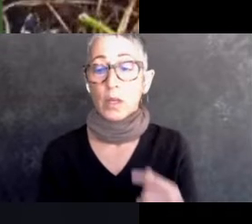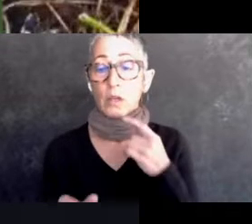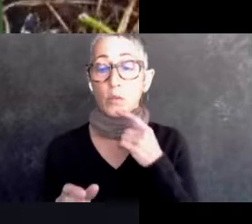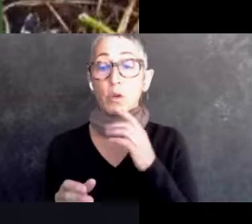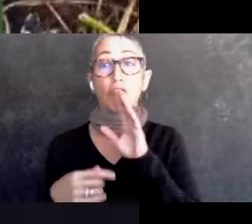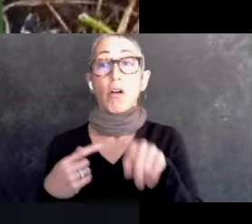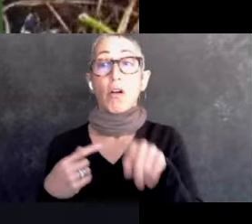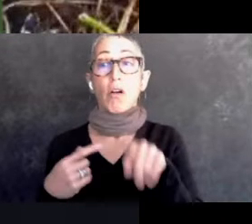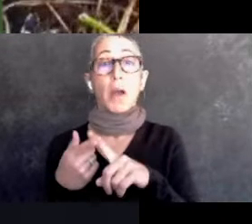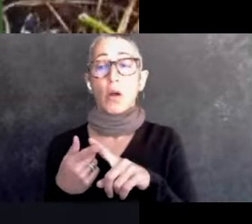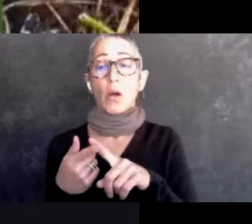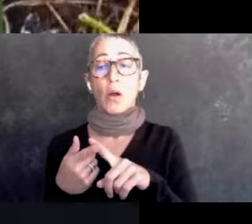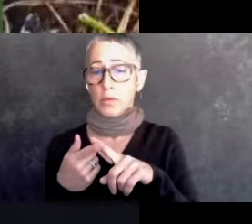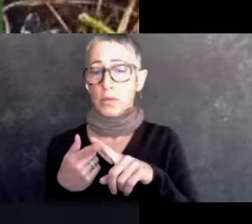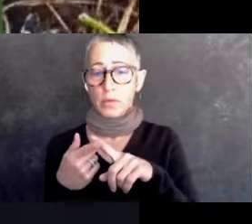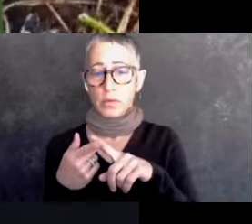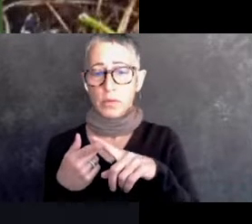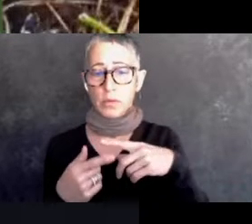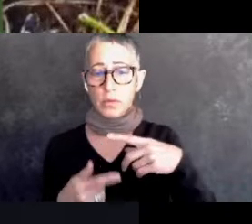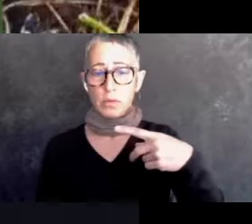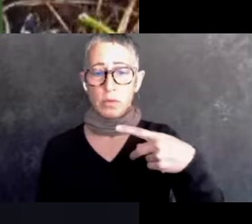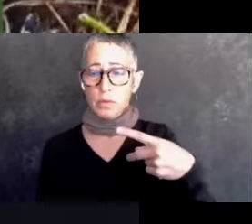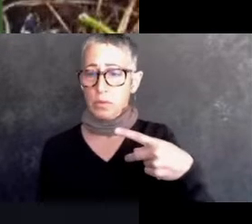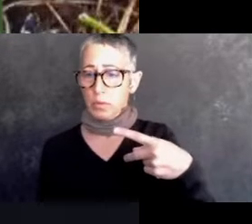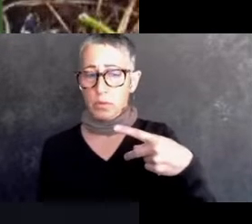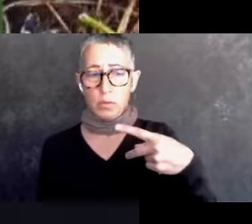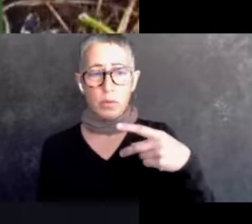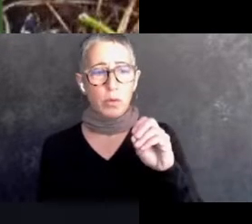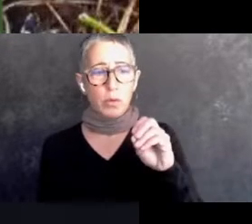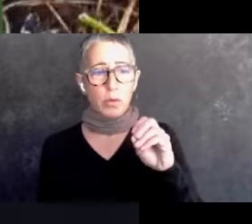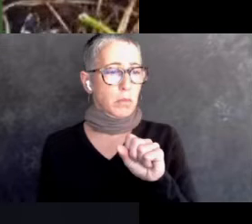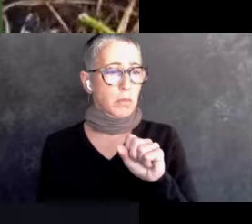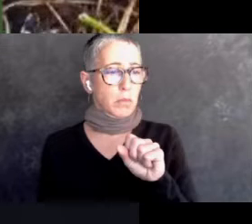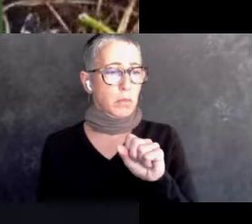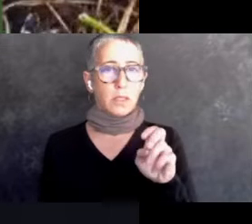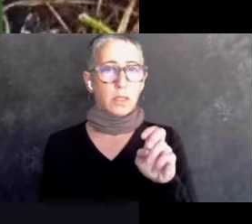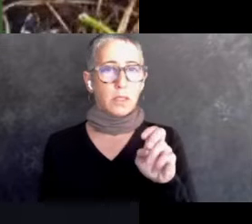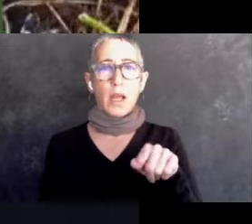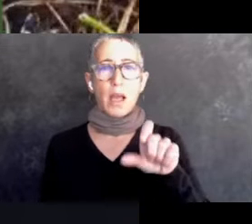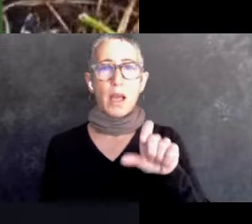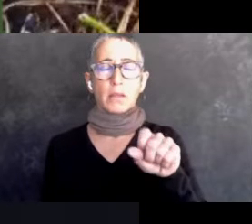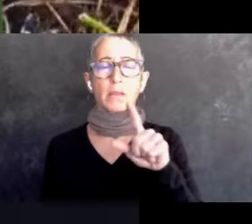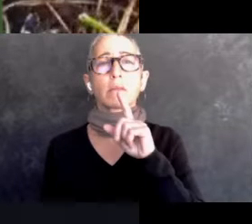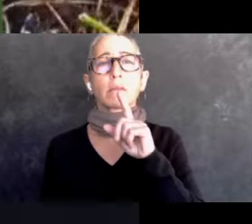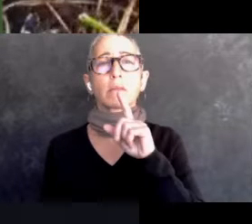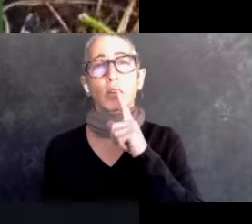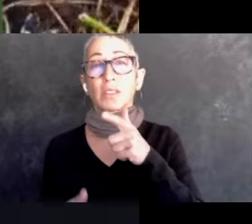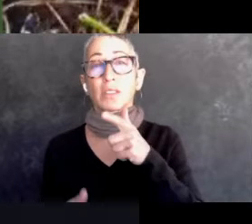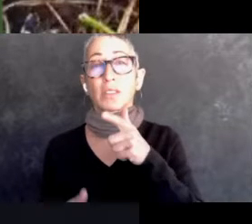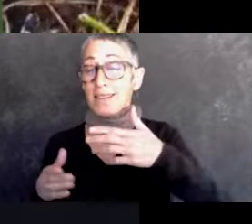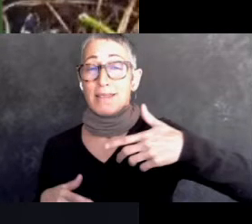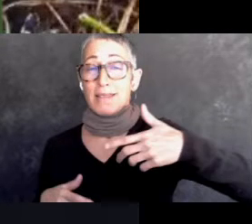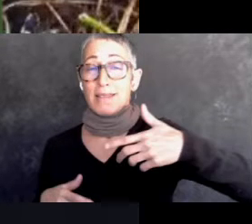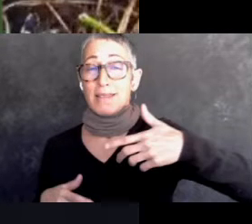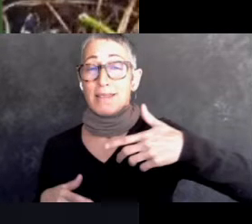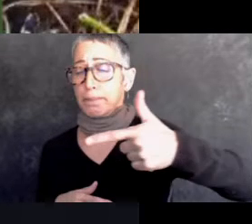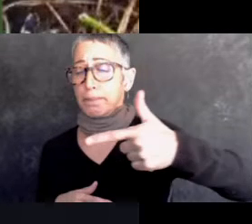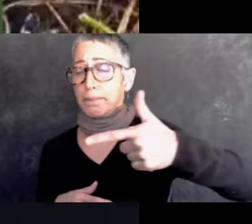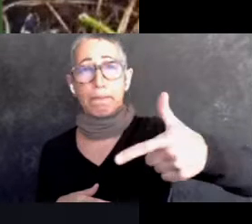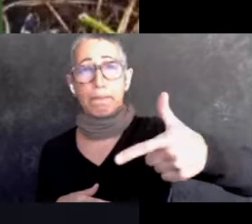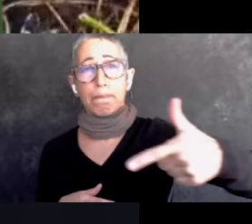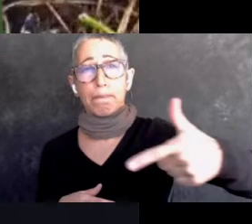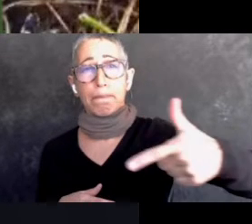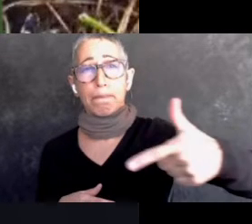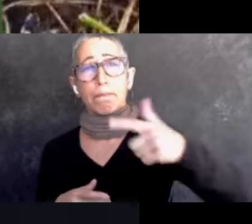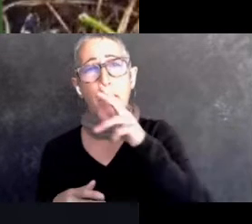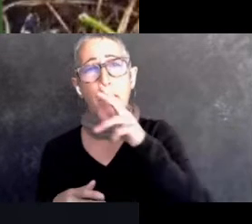organic growing there in grocery stores, at least, um, there's still some level of pest control